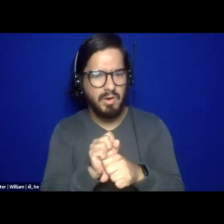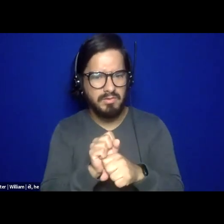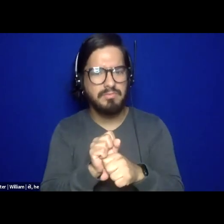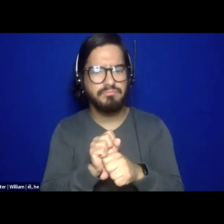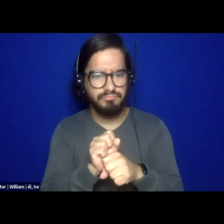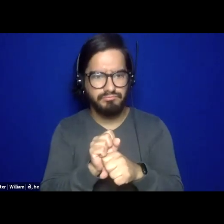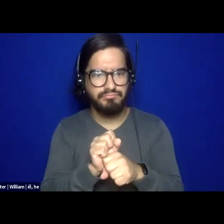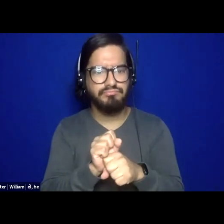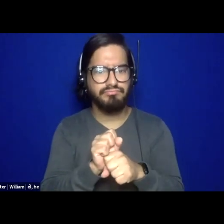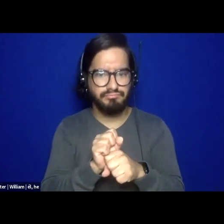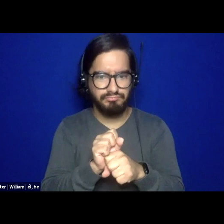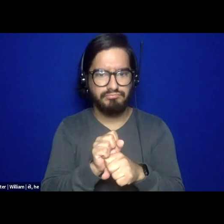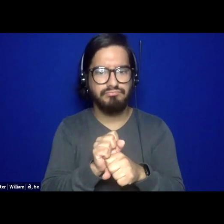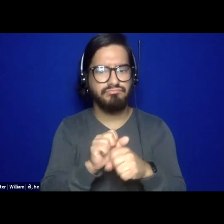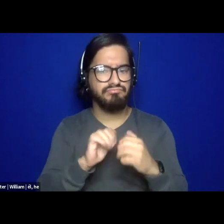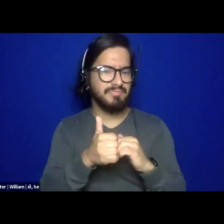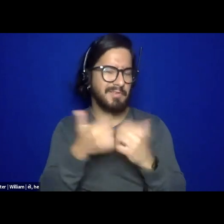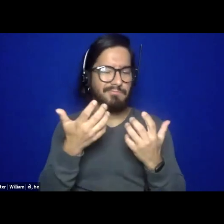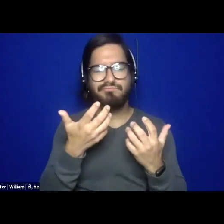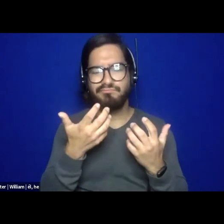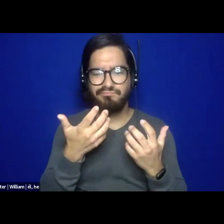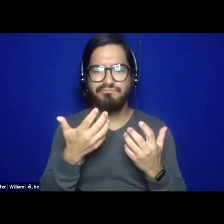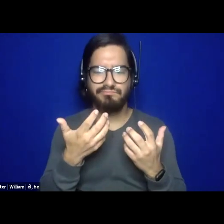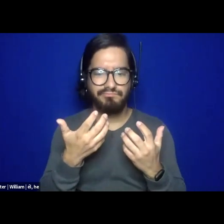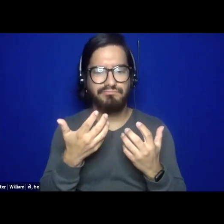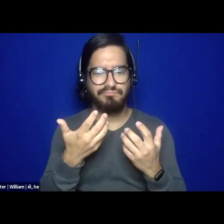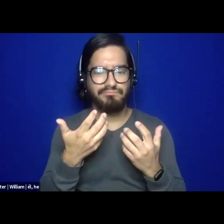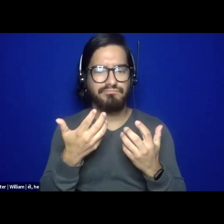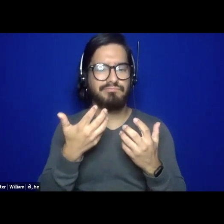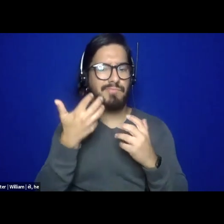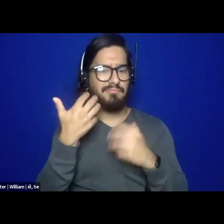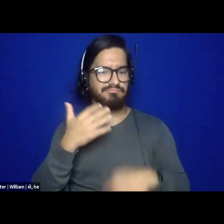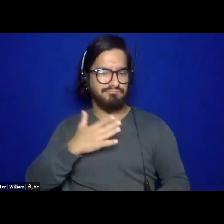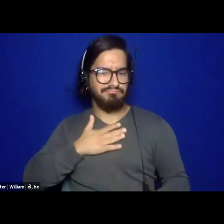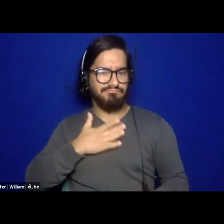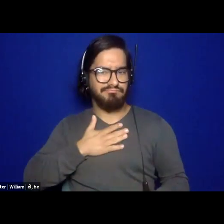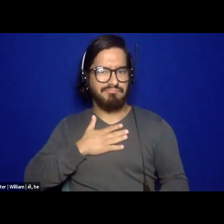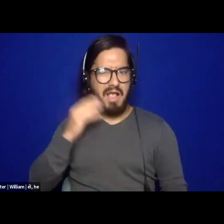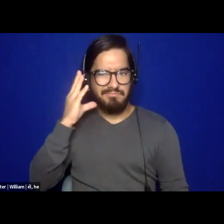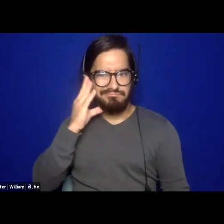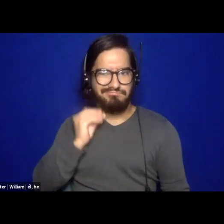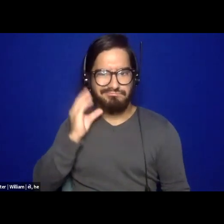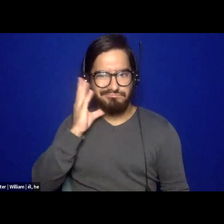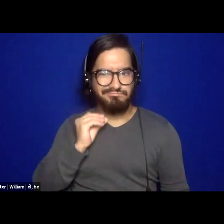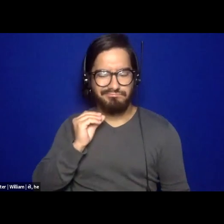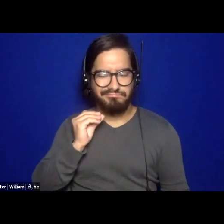just my own experiences, um, growing up in a, um,